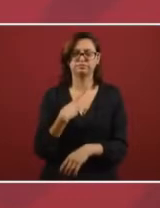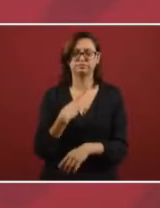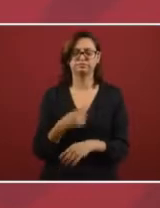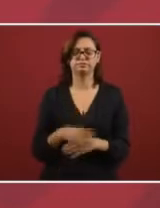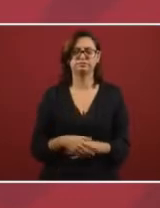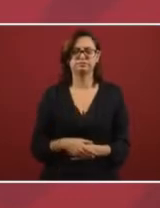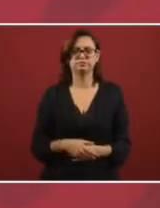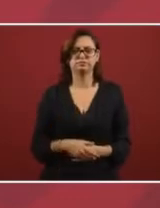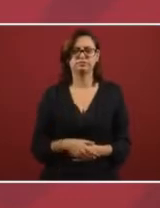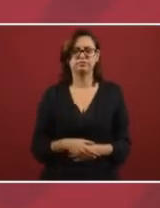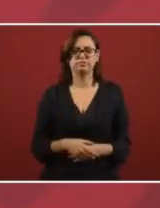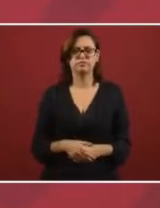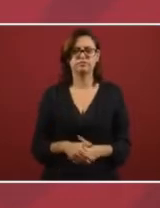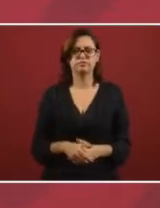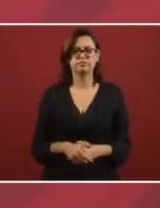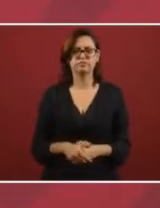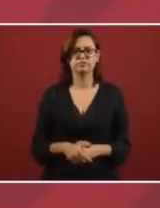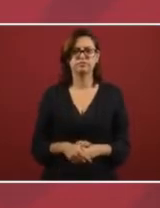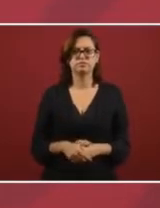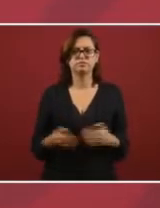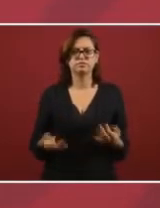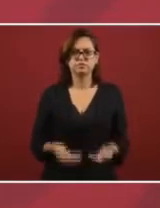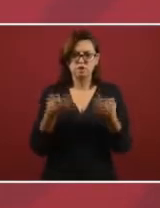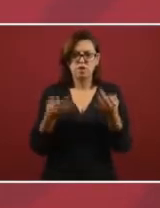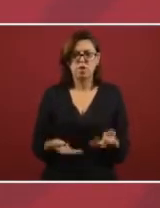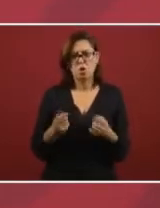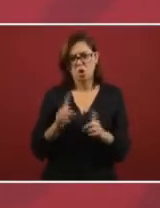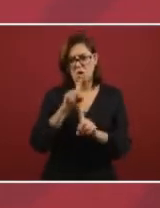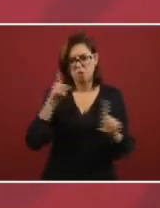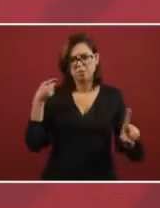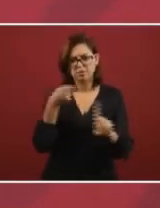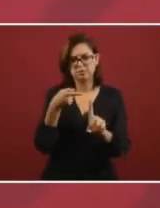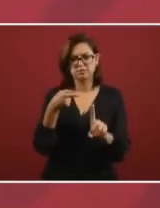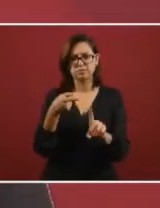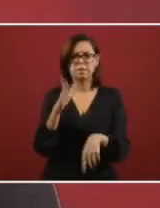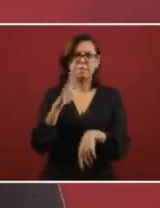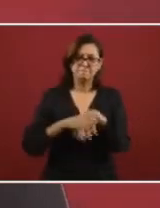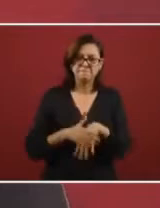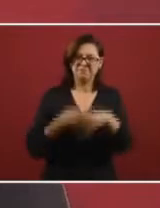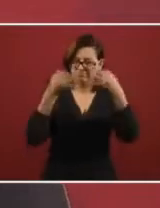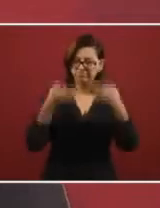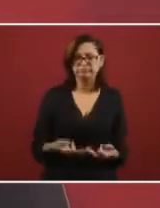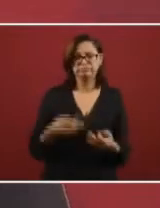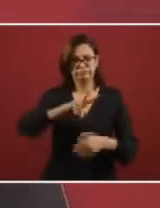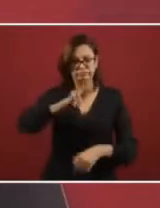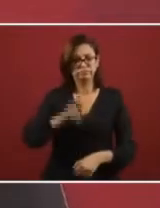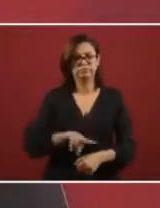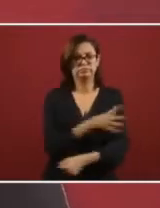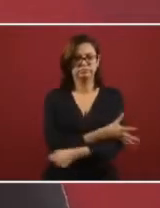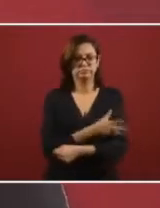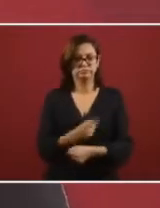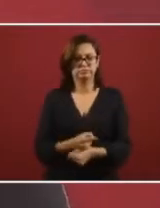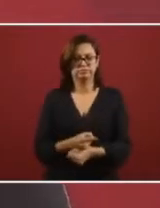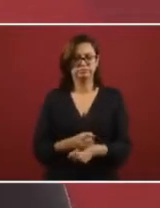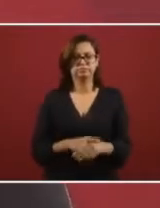of professionalism, and objectivity, and sticking strictly to the truth,